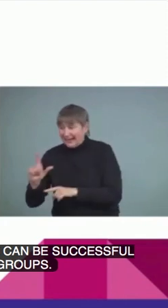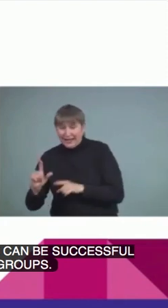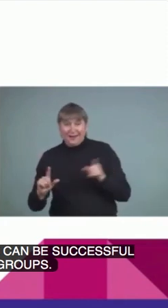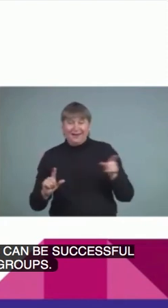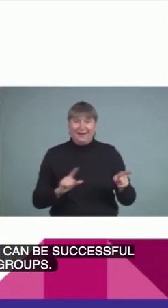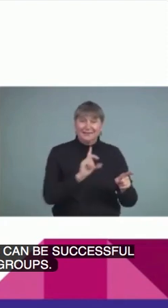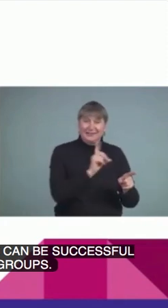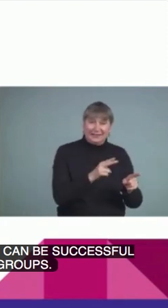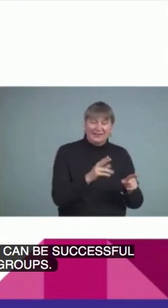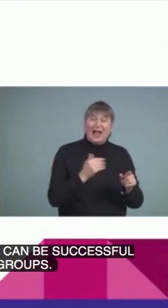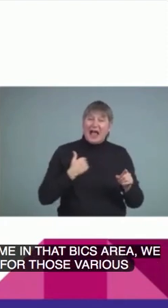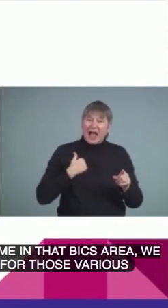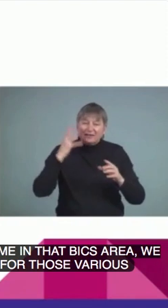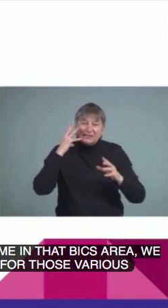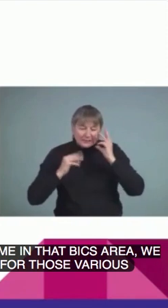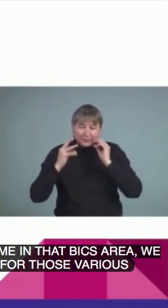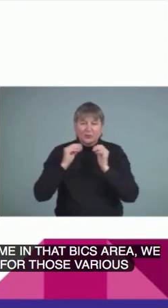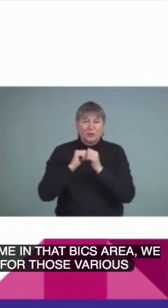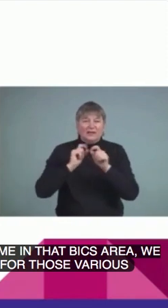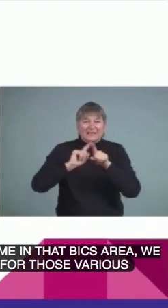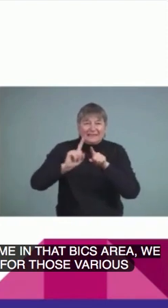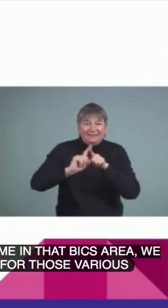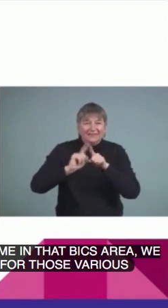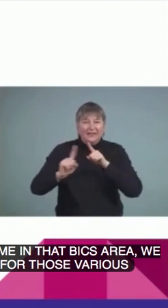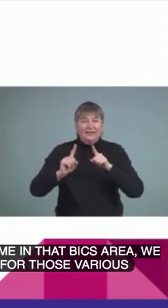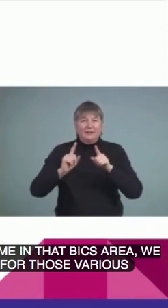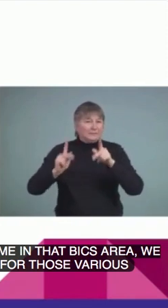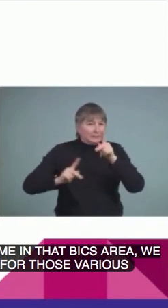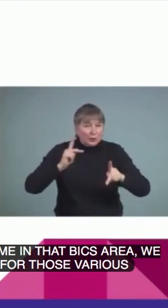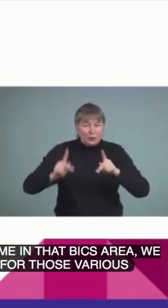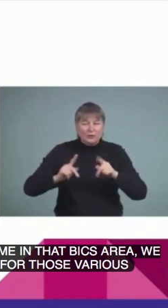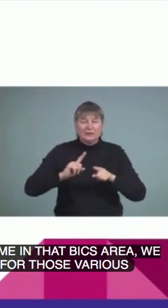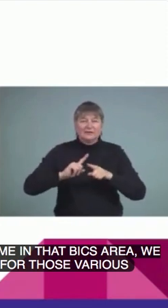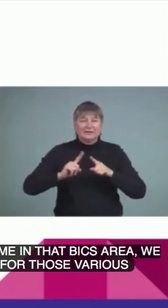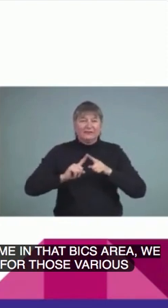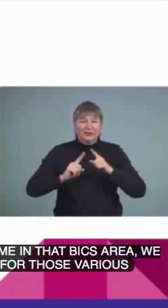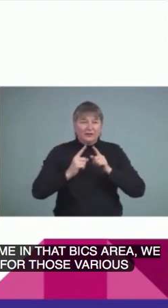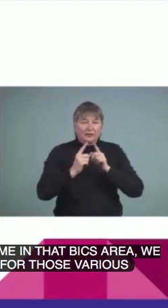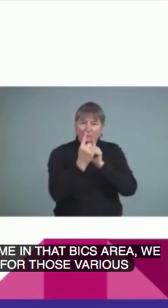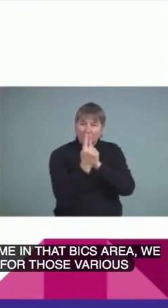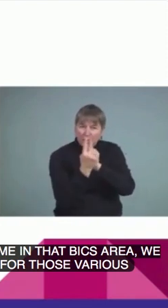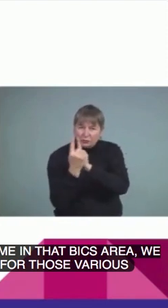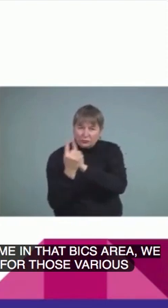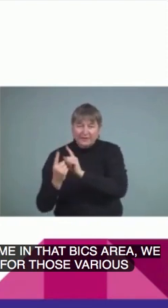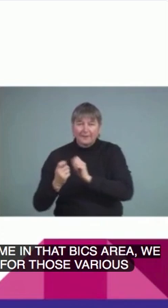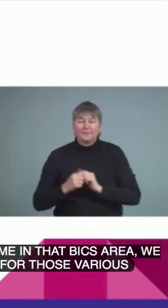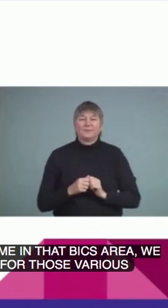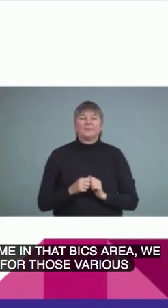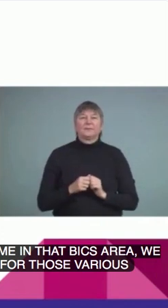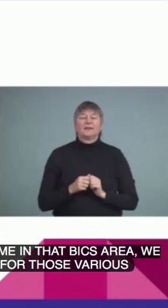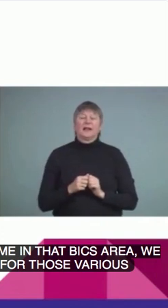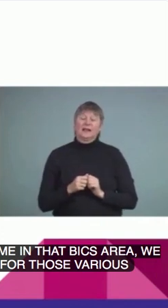various communication partners. And we really want to be aware that social